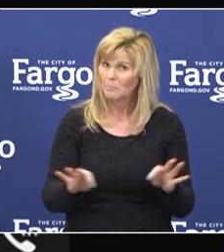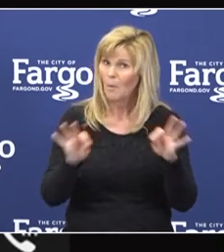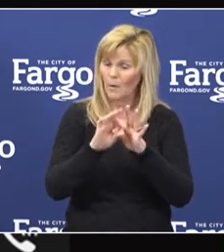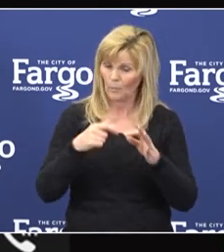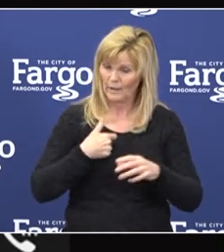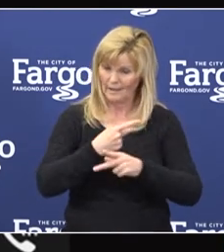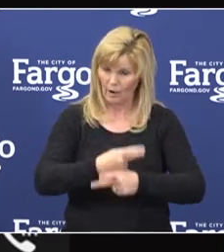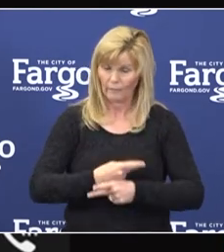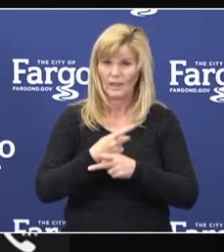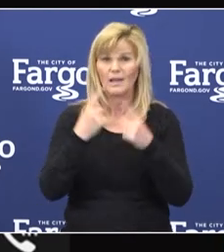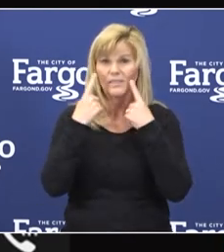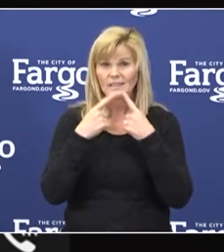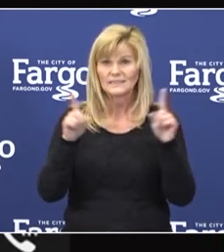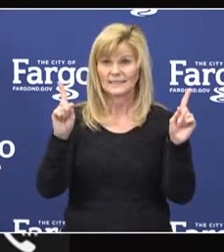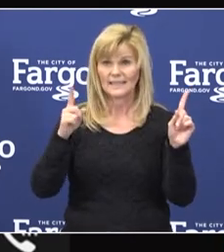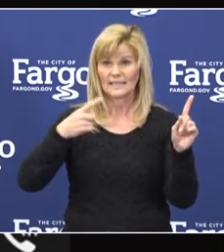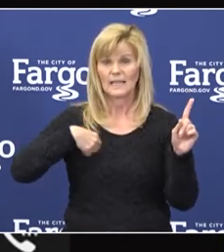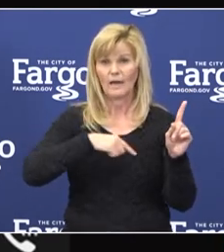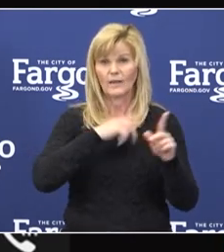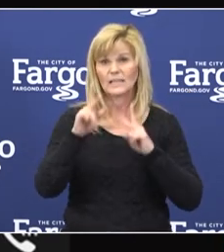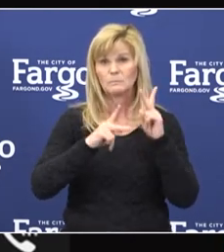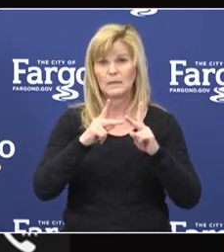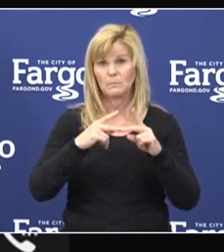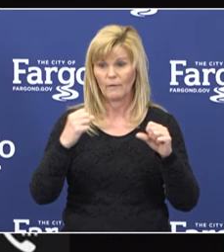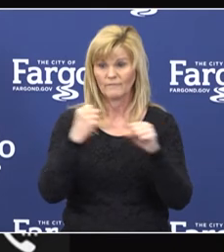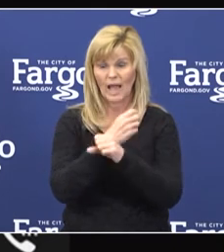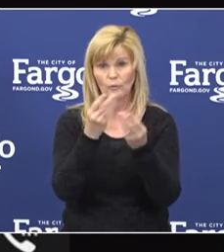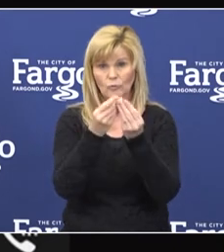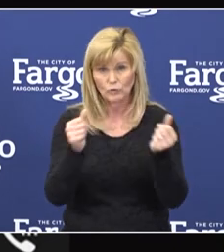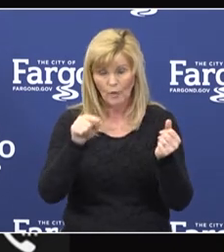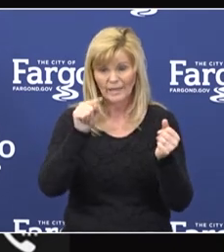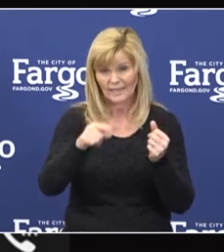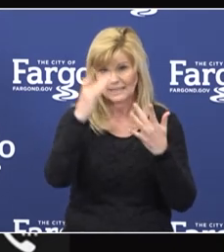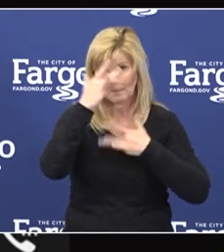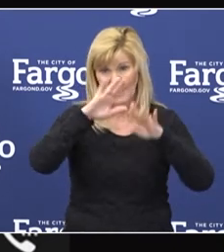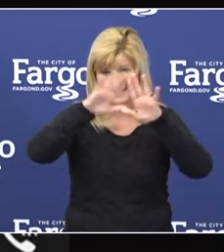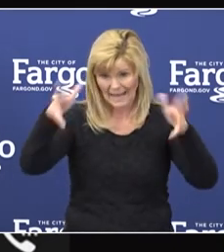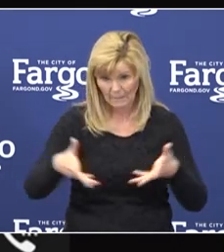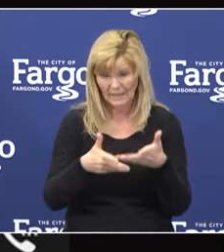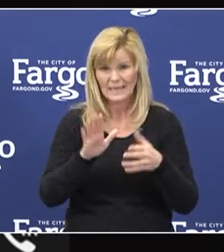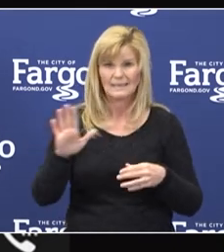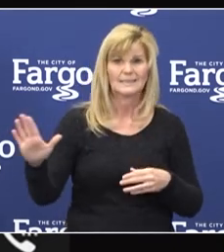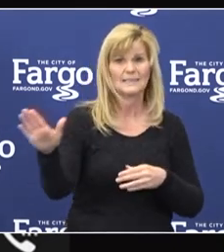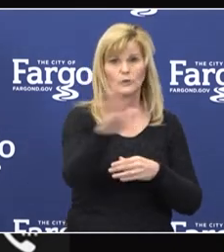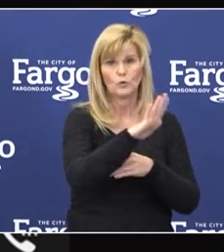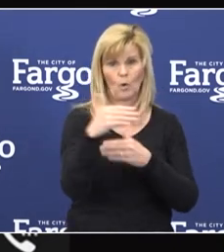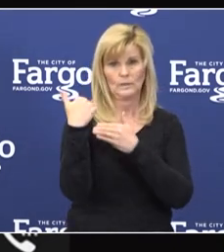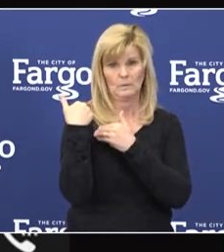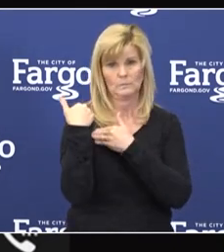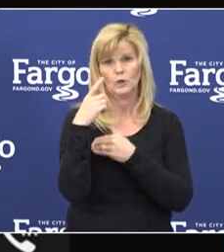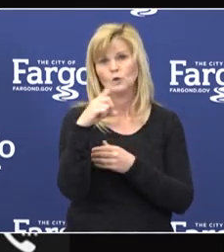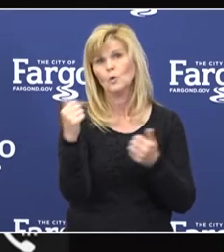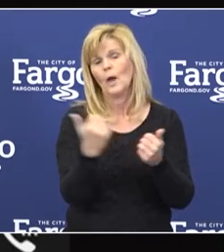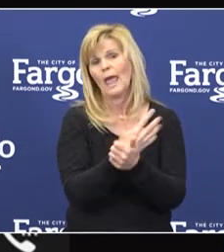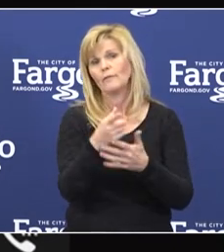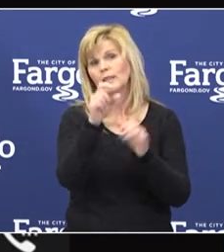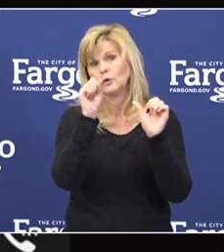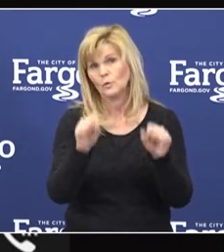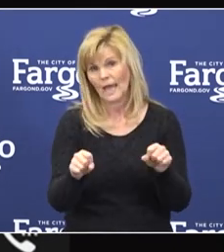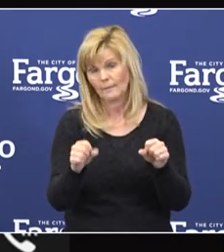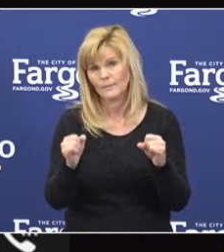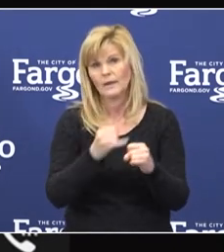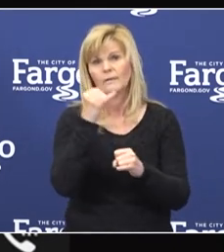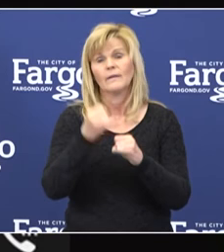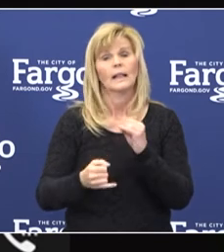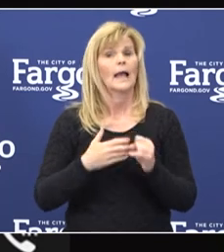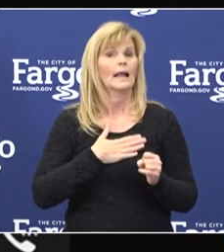fighting this pandemic is in our hands, in your hands. So please do all that you possibly can. Finally, I would like to